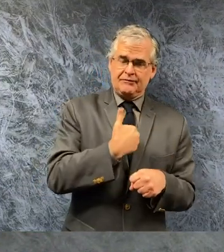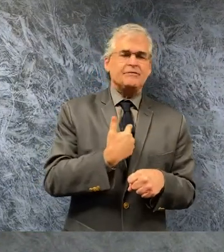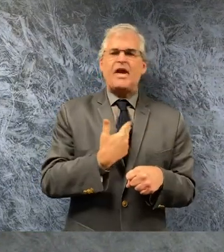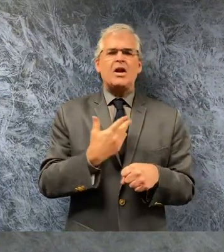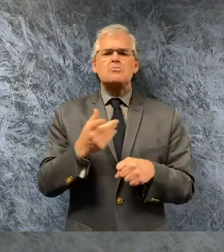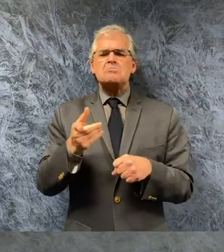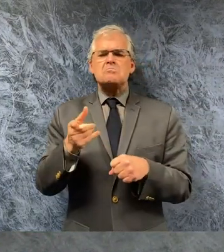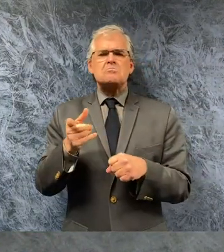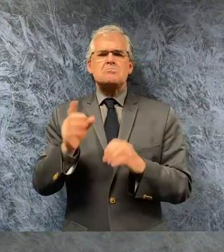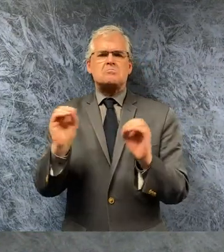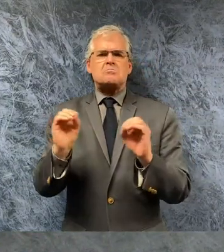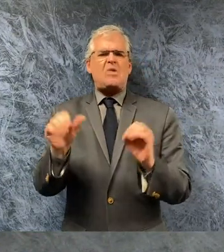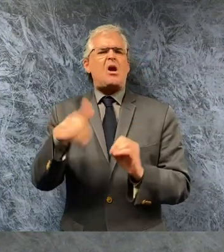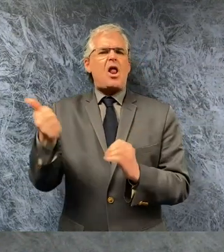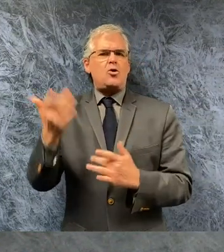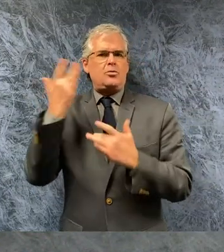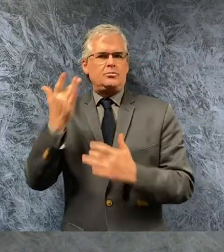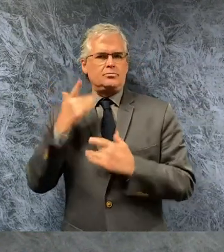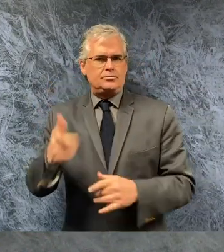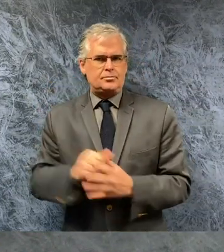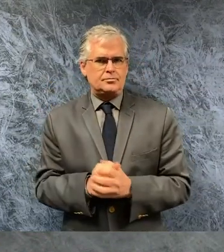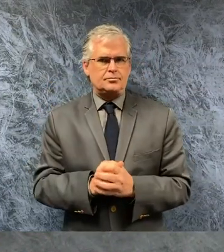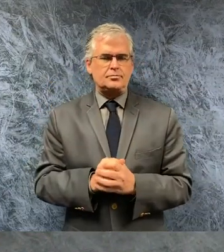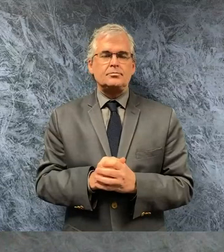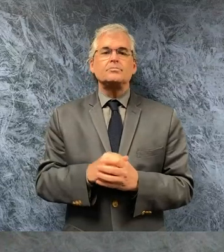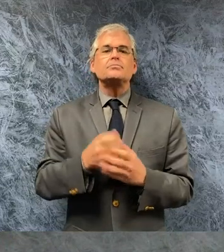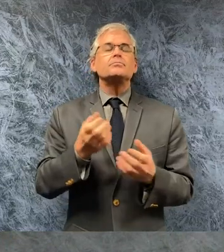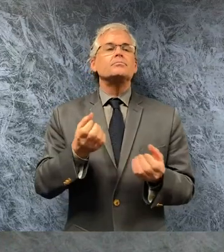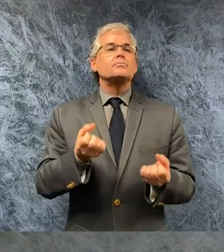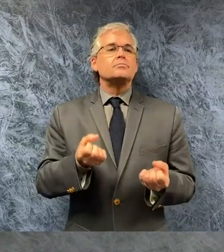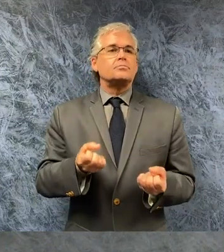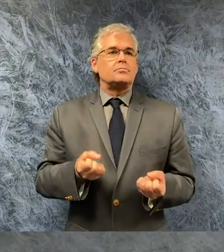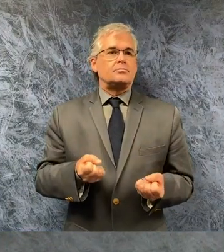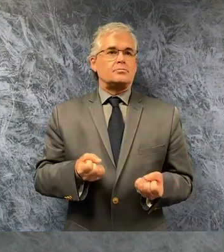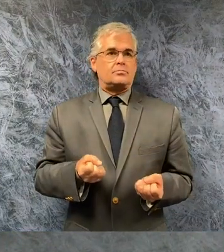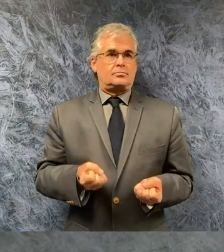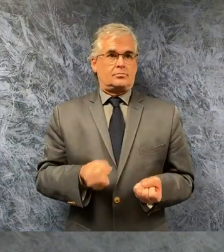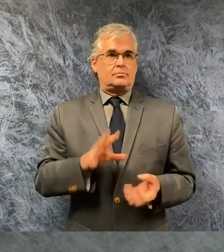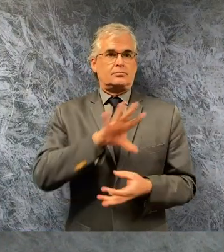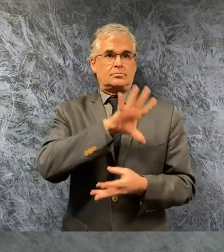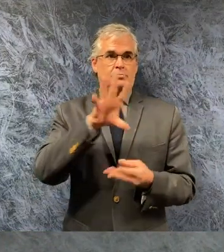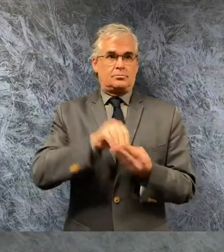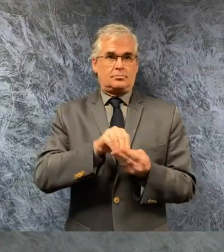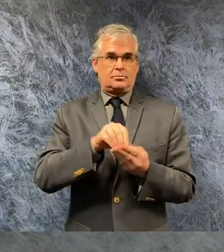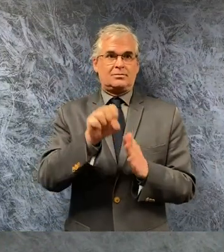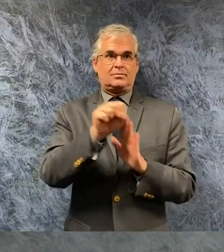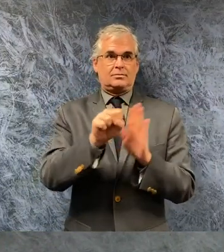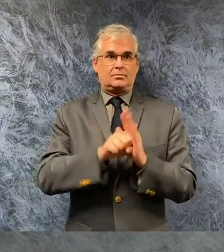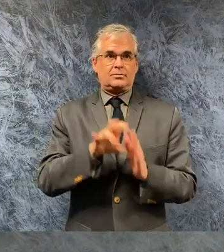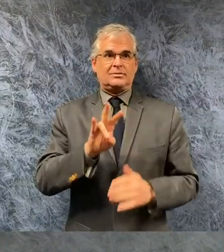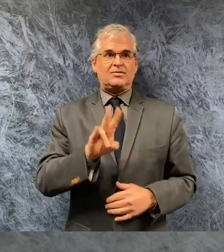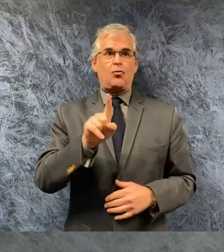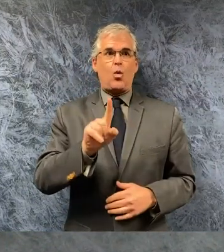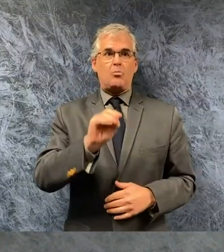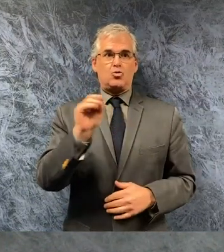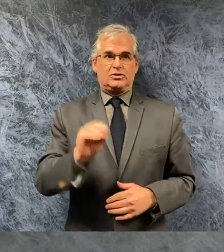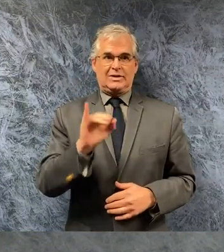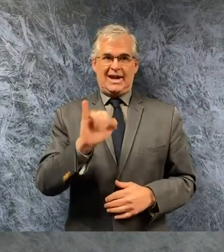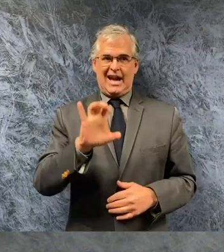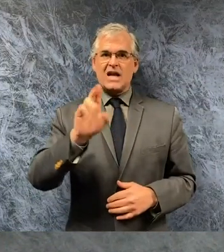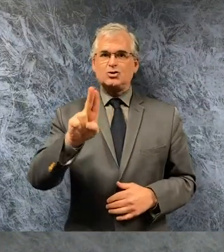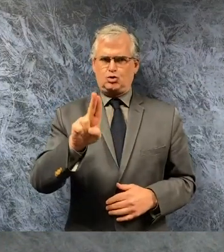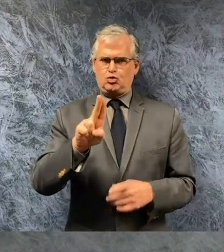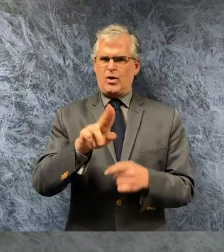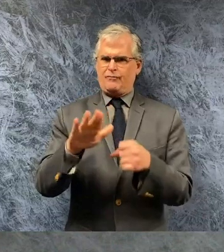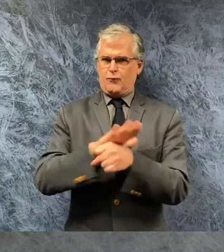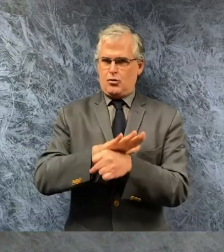occupancy is at 71 percent statewide and according to the nevada hospital association most of the icu beds